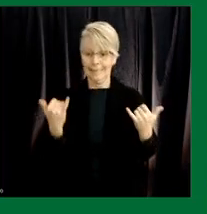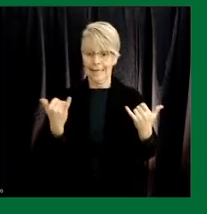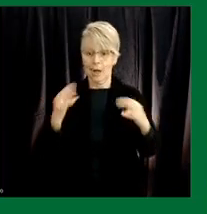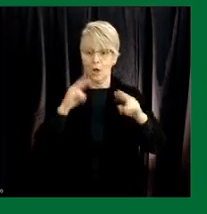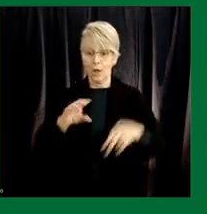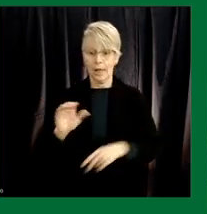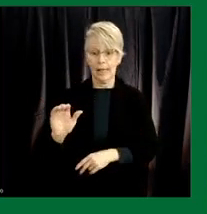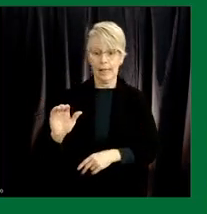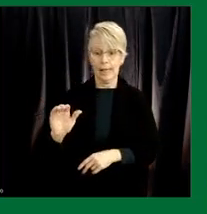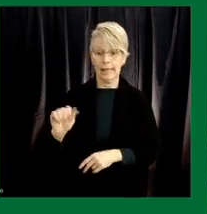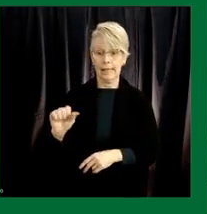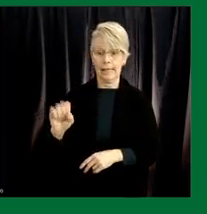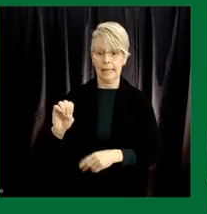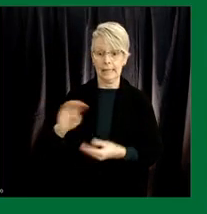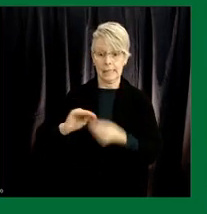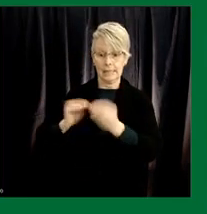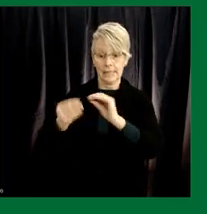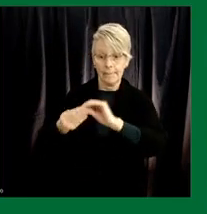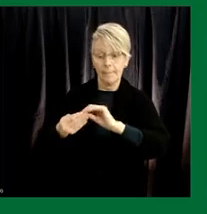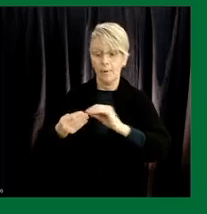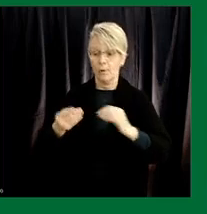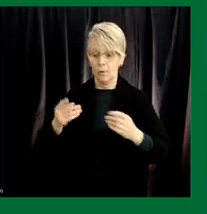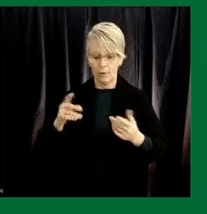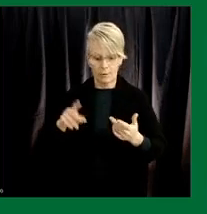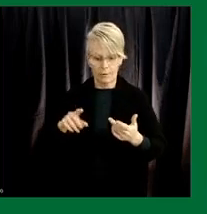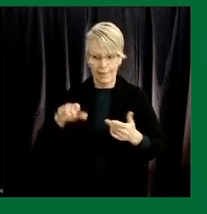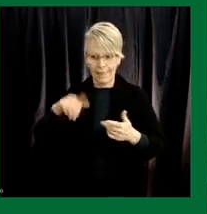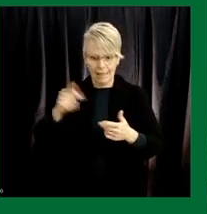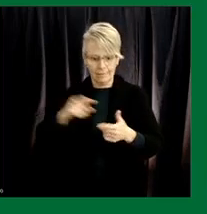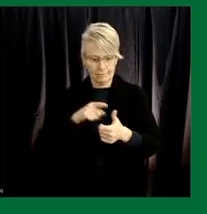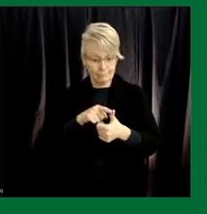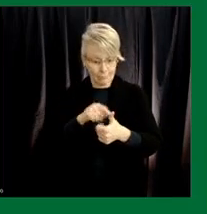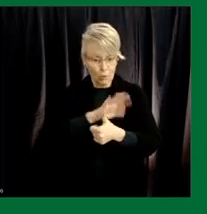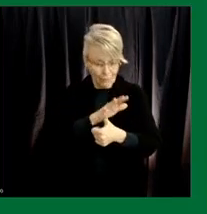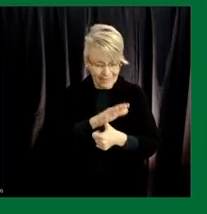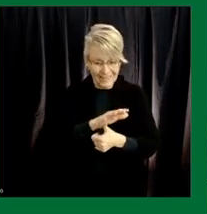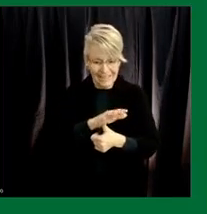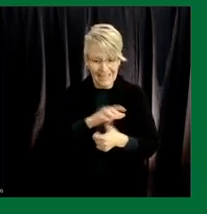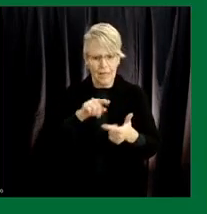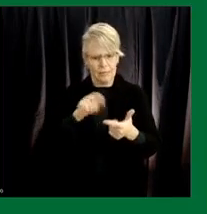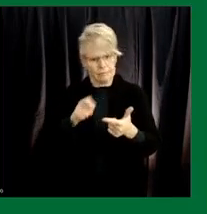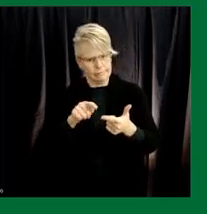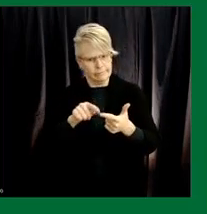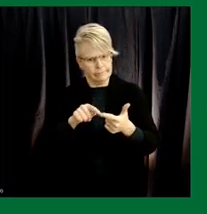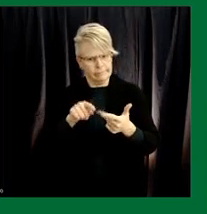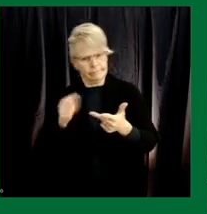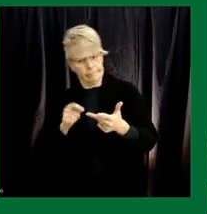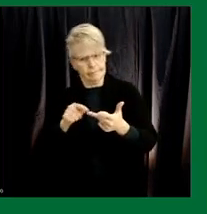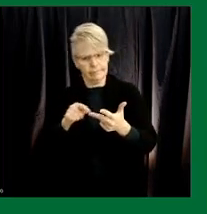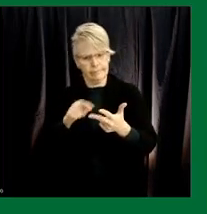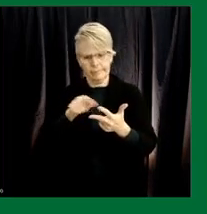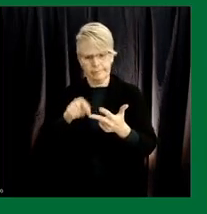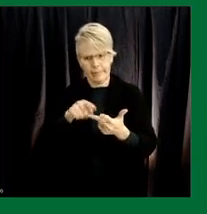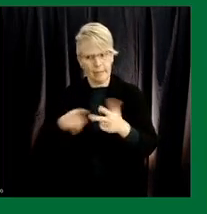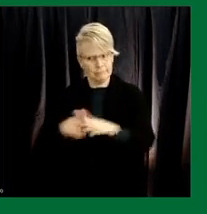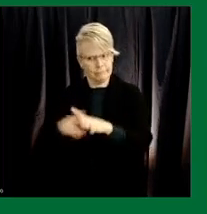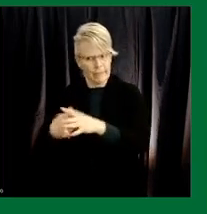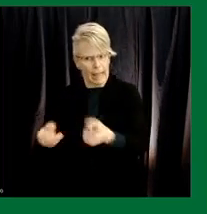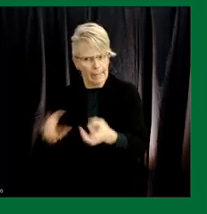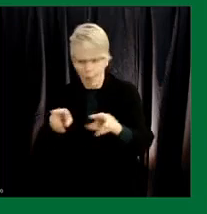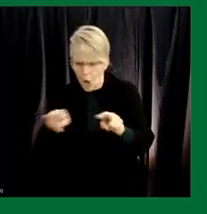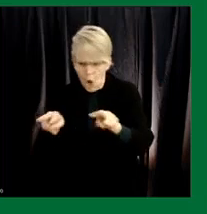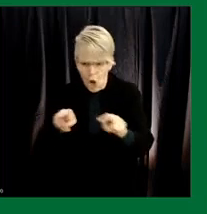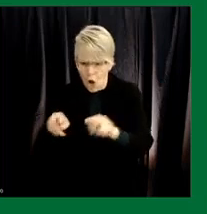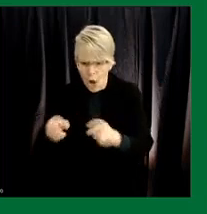numbers obviously the variants now that are present as well as uh you know our daily vaccine delivery and our vaccine access that we're going to